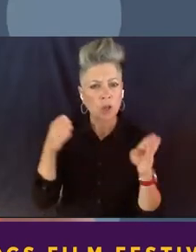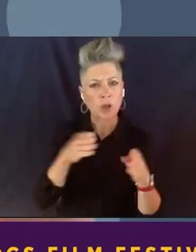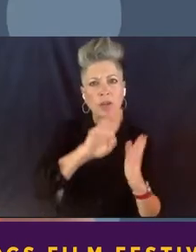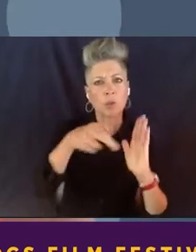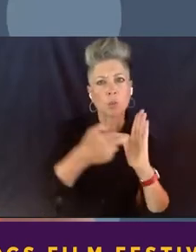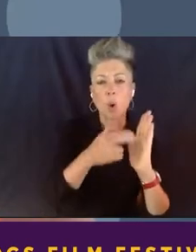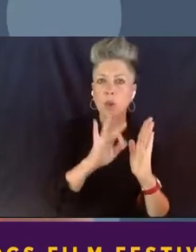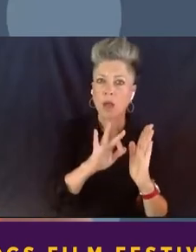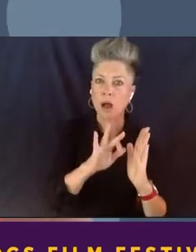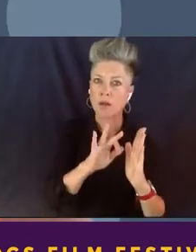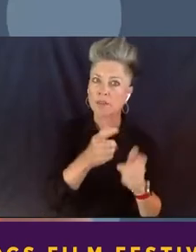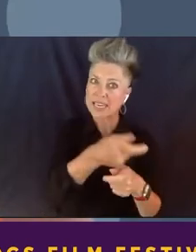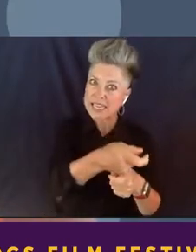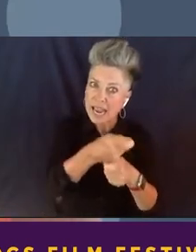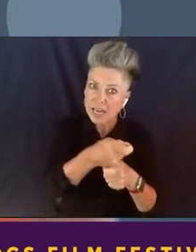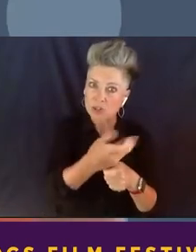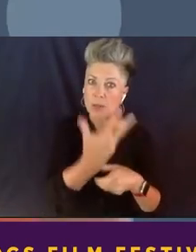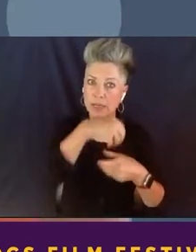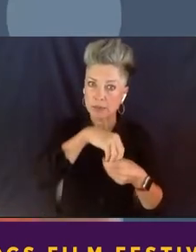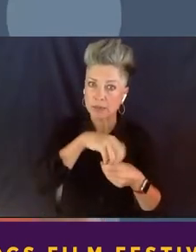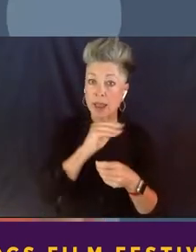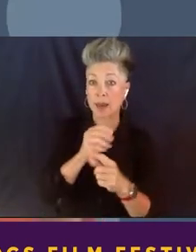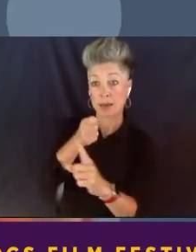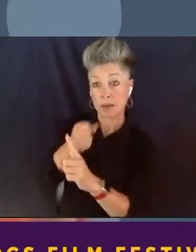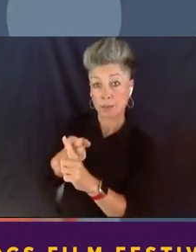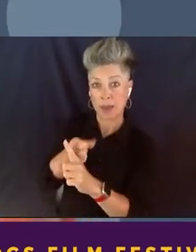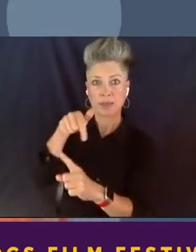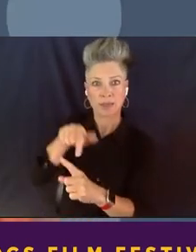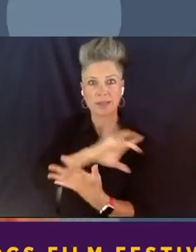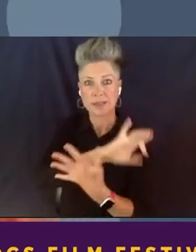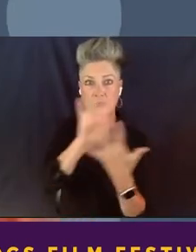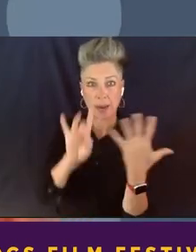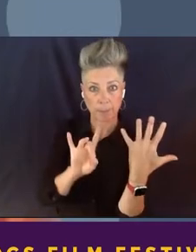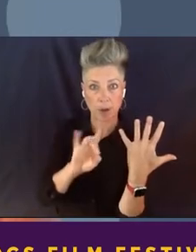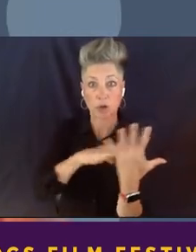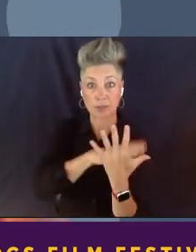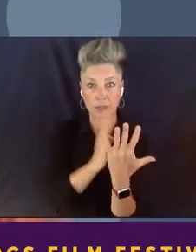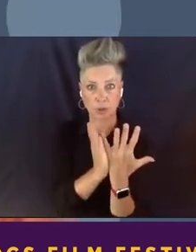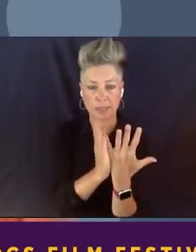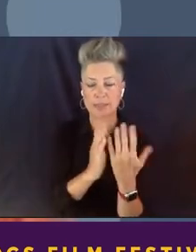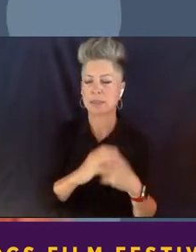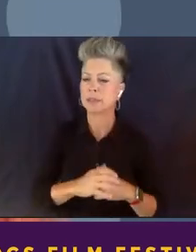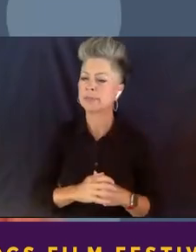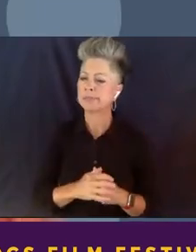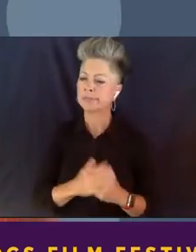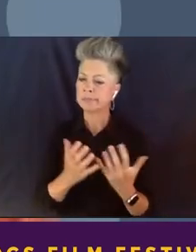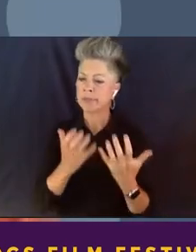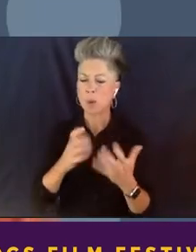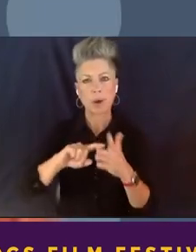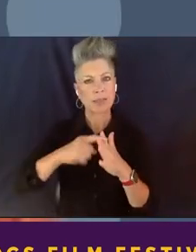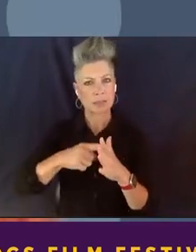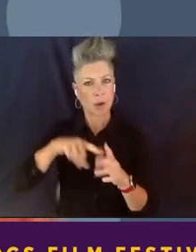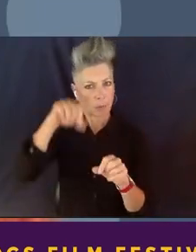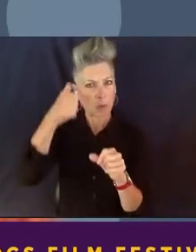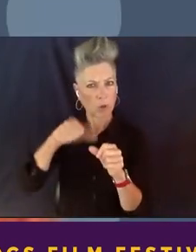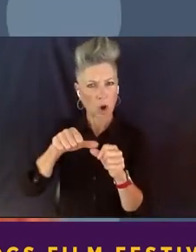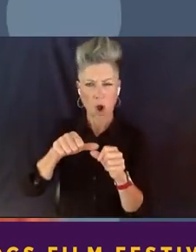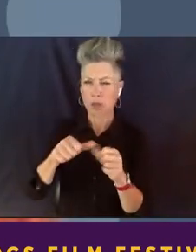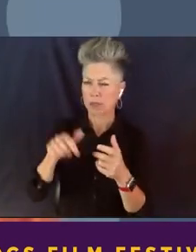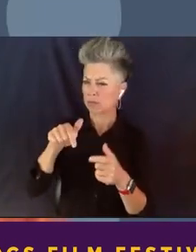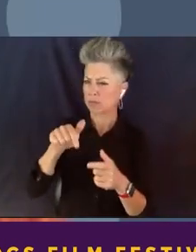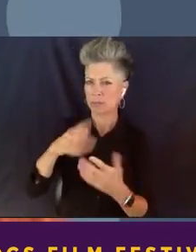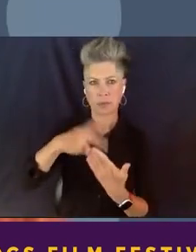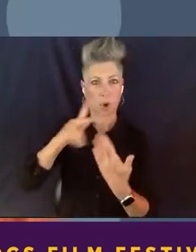in this eight-part series. And I want to just start by recalling for all of us just the framing for the show